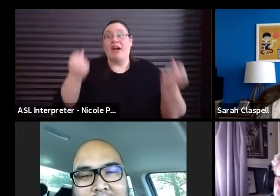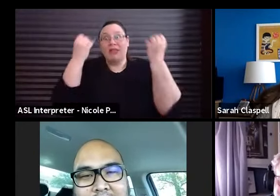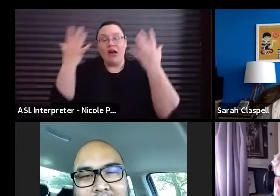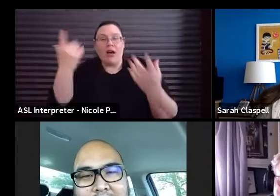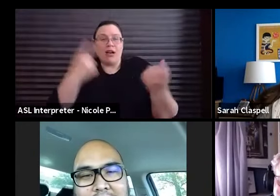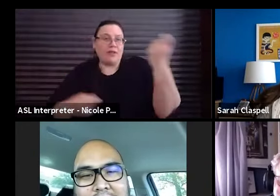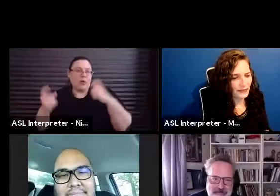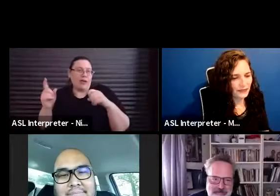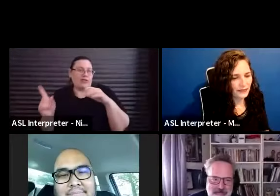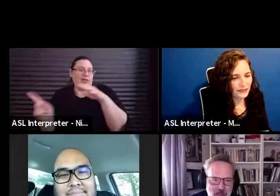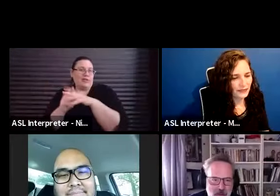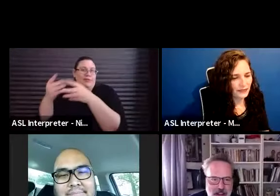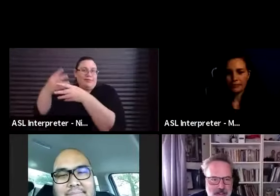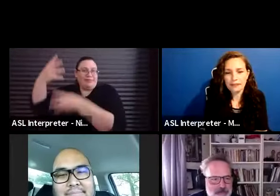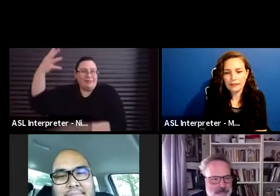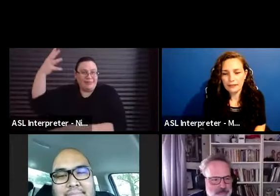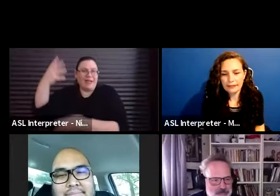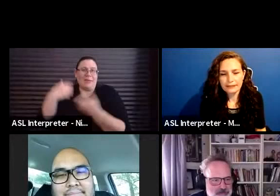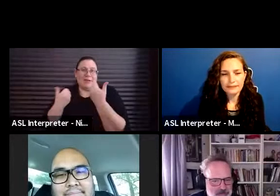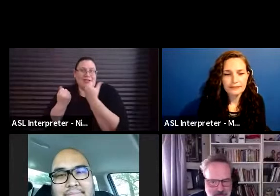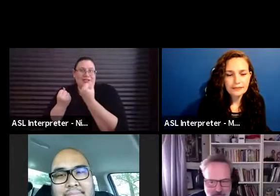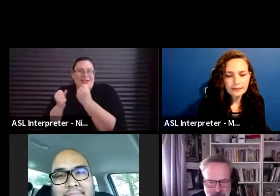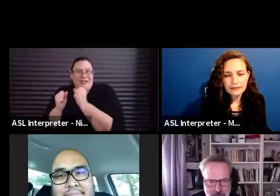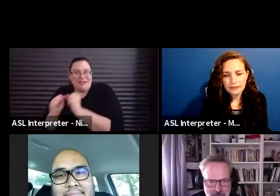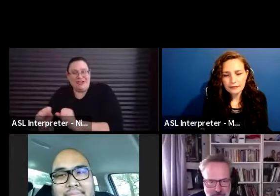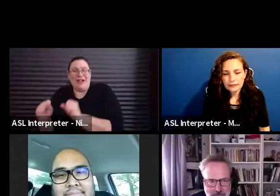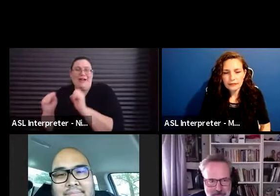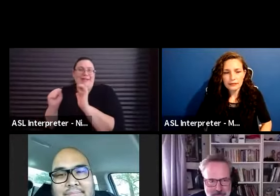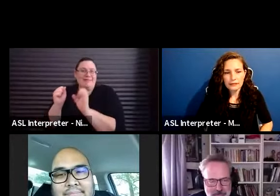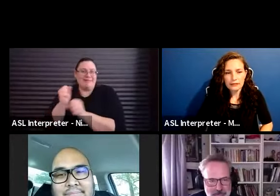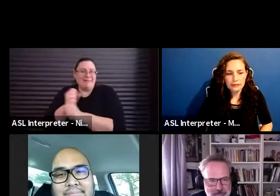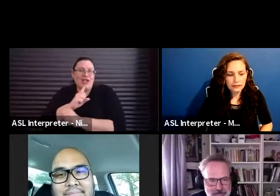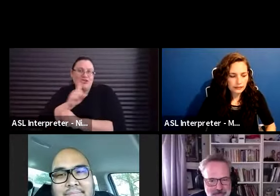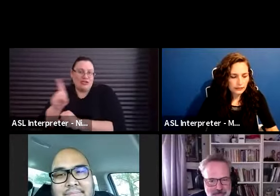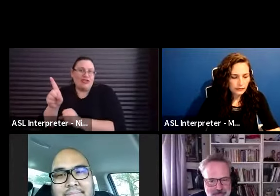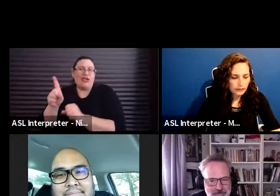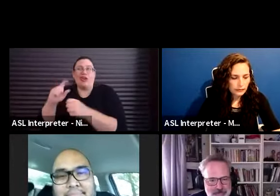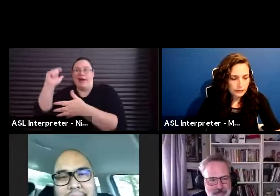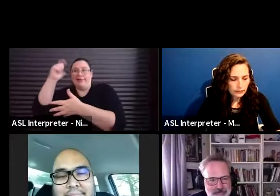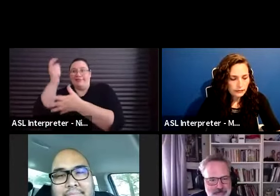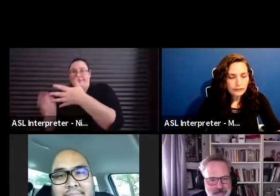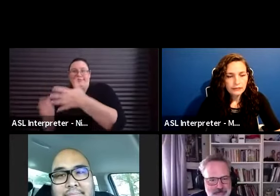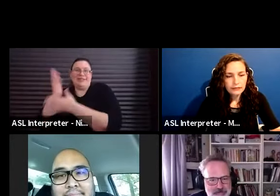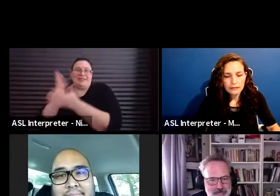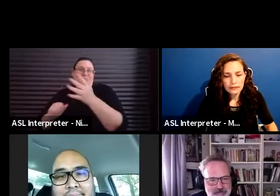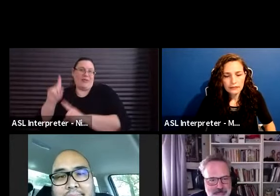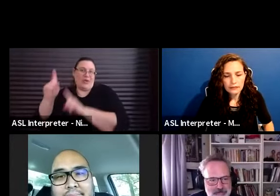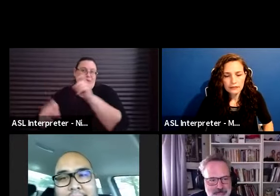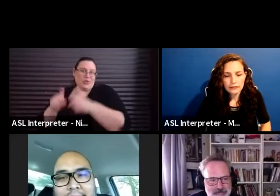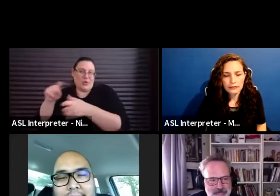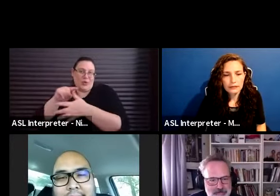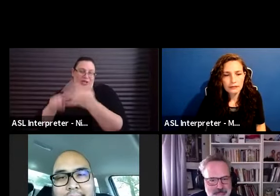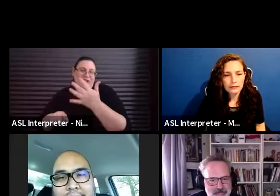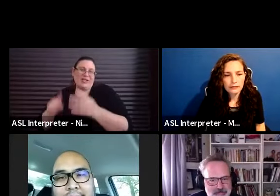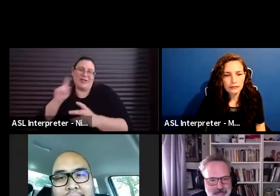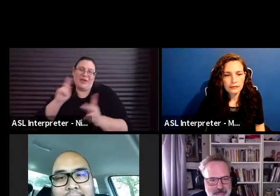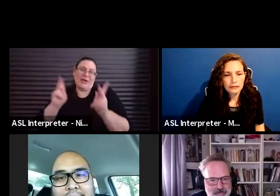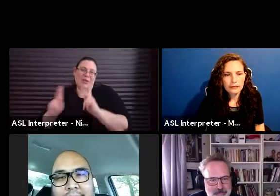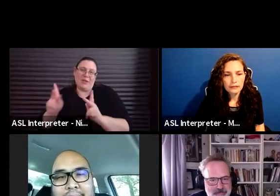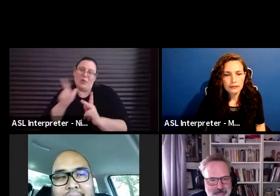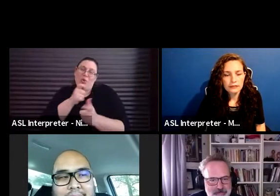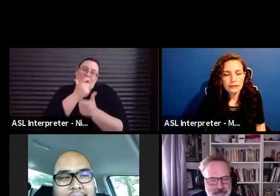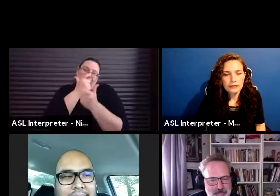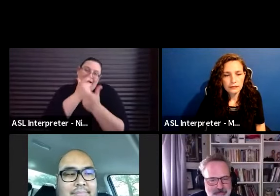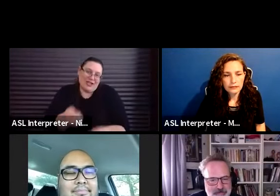that came in. So I'm going to try. I, I want to make sure to, uh, go through some of those questions for people who are interested